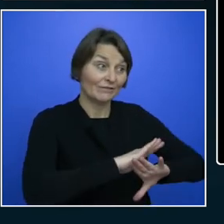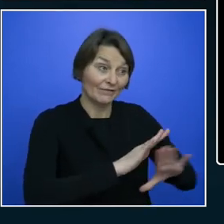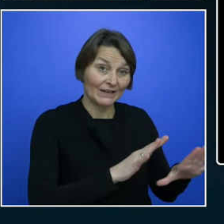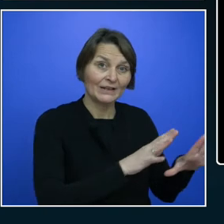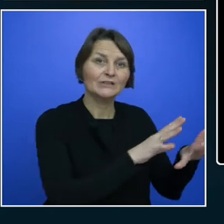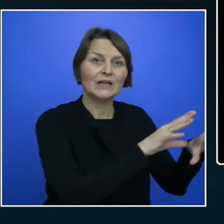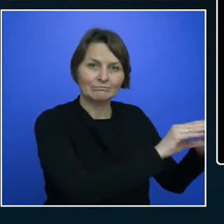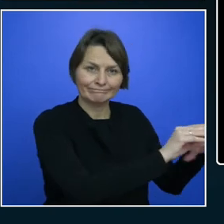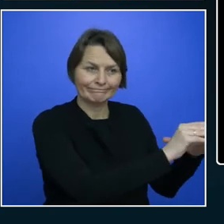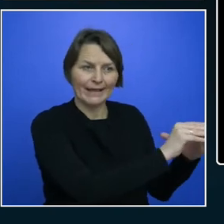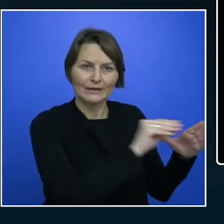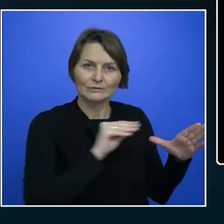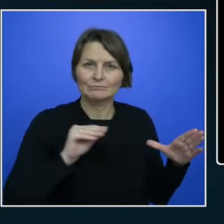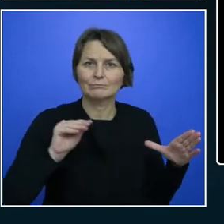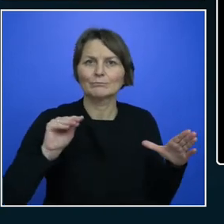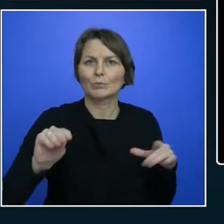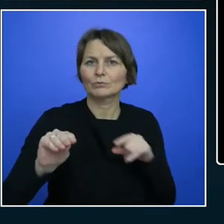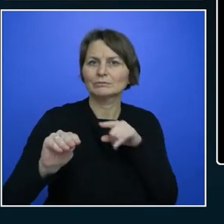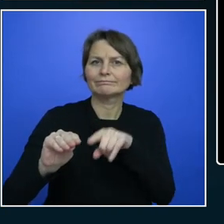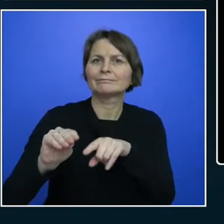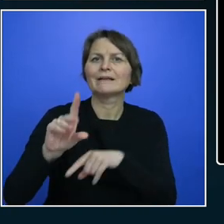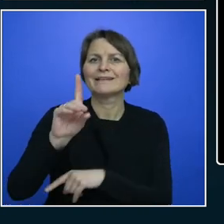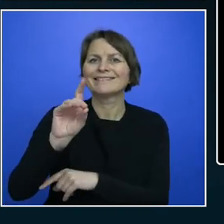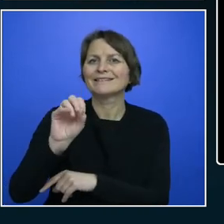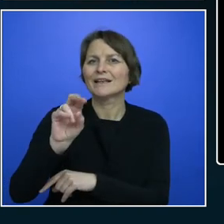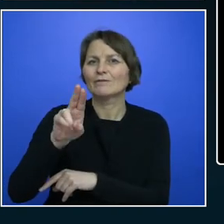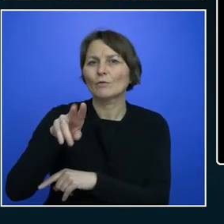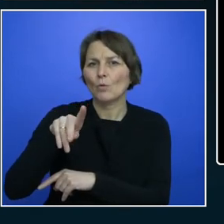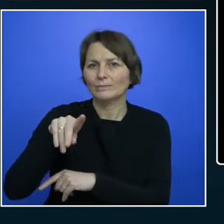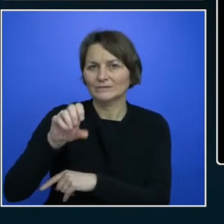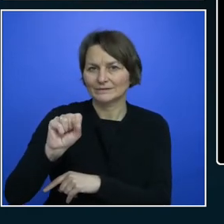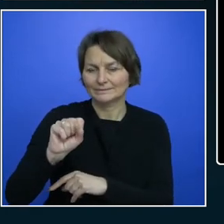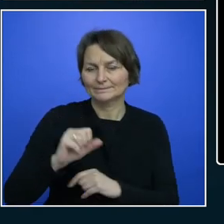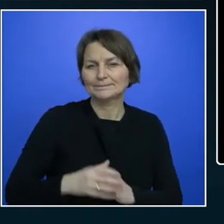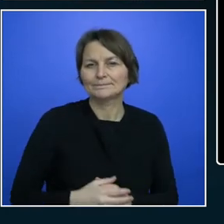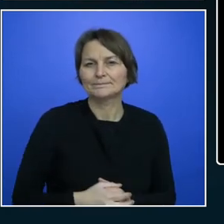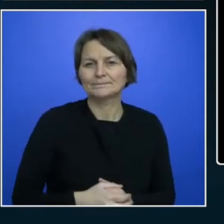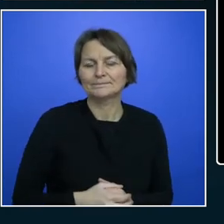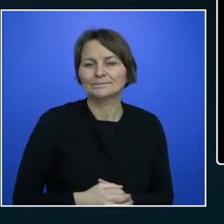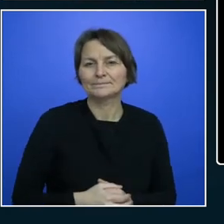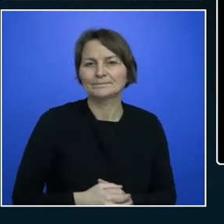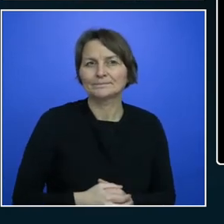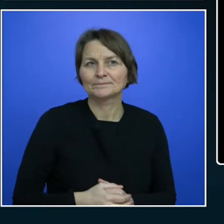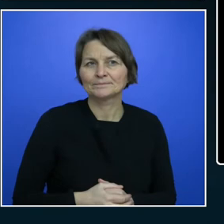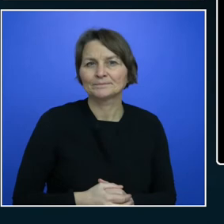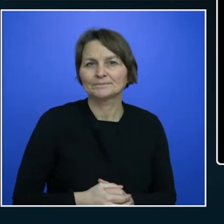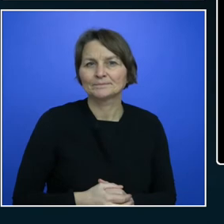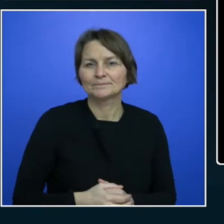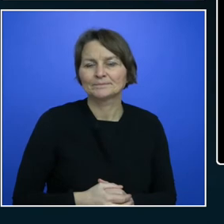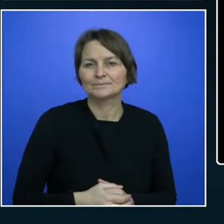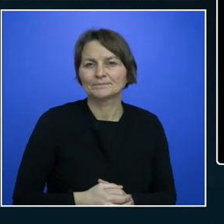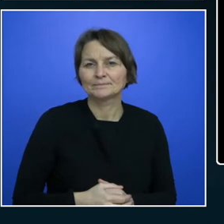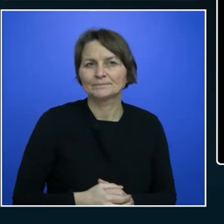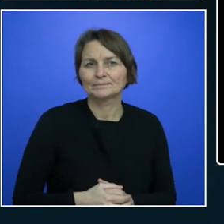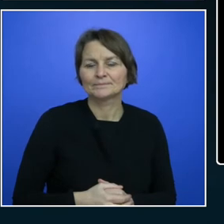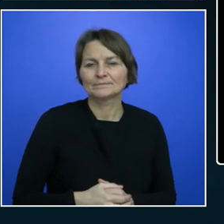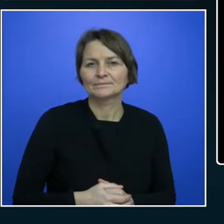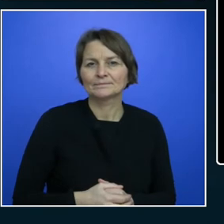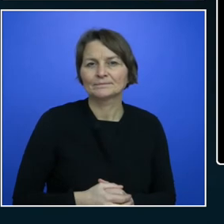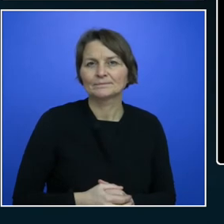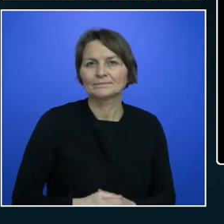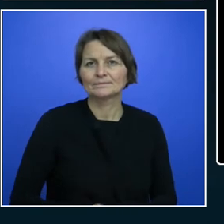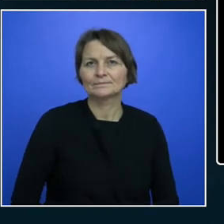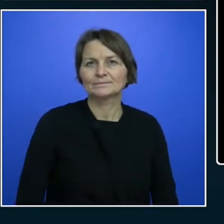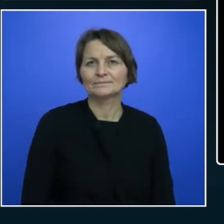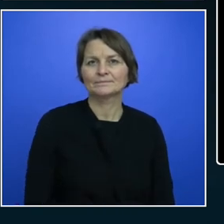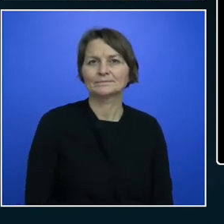my DevOps. But more importantly here, let's just minimize that. Let go back